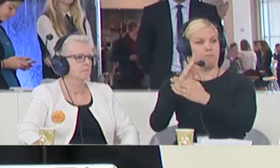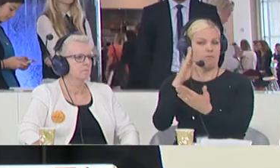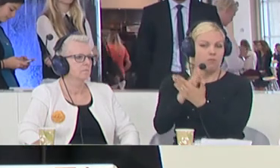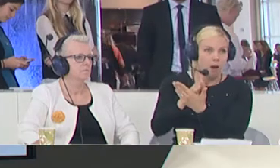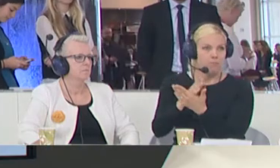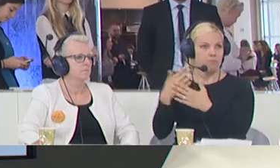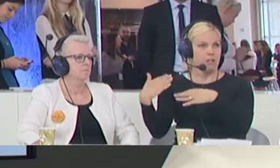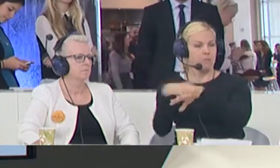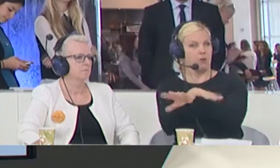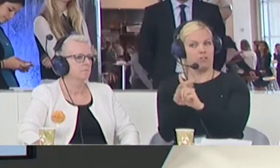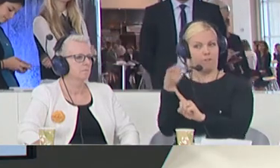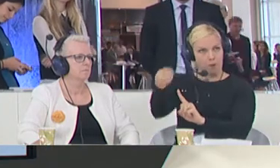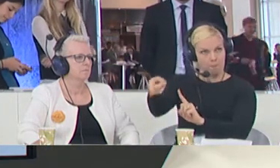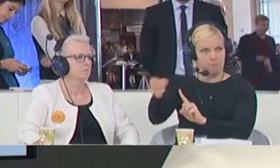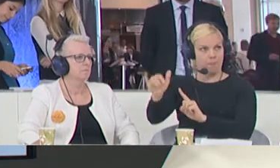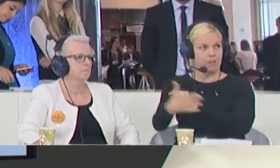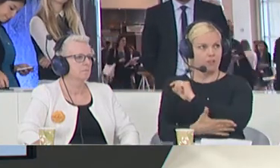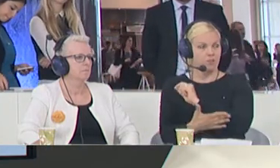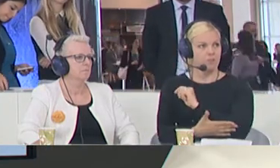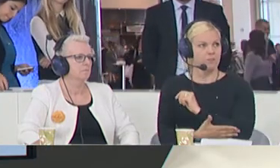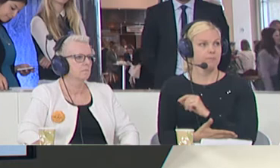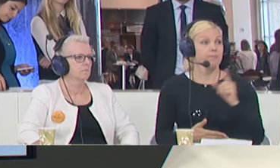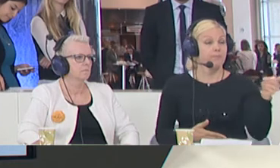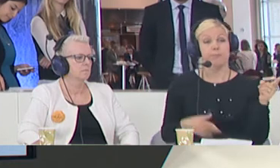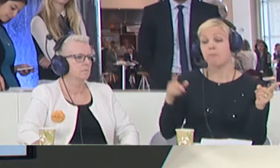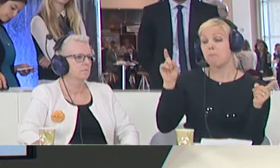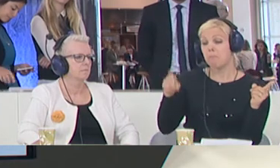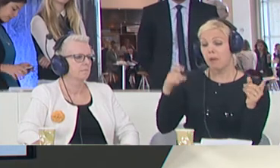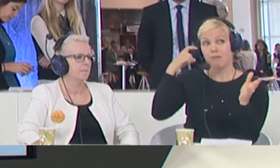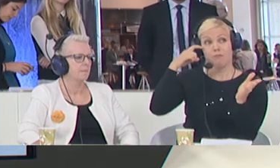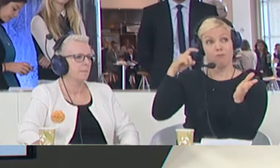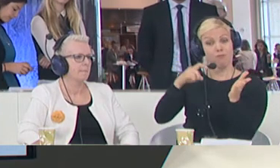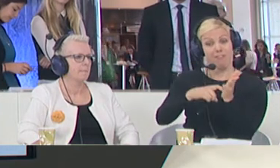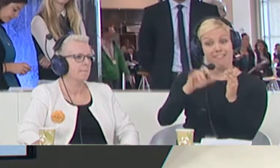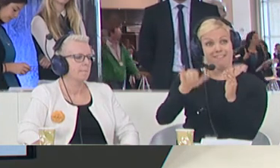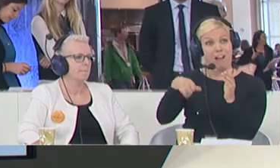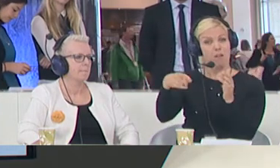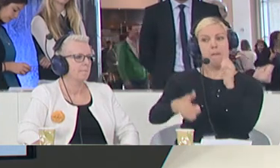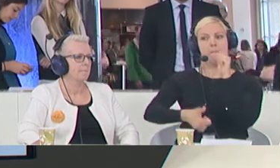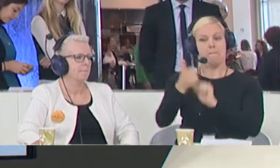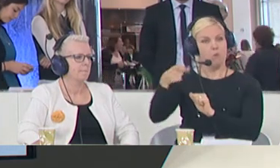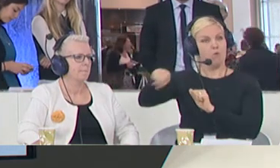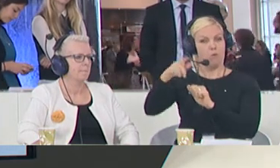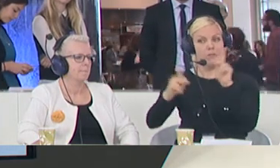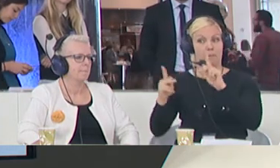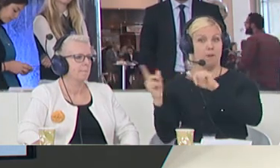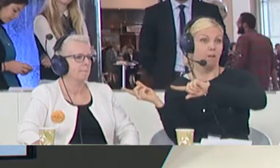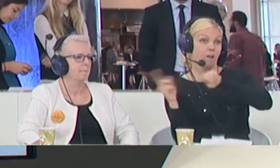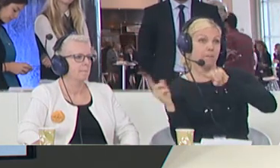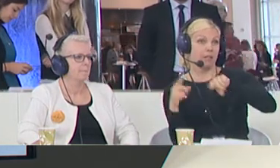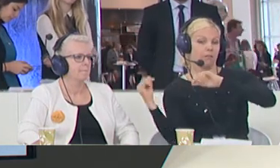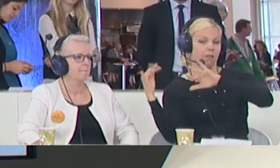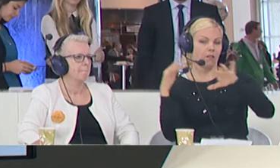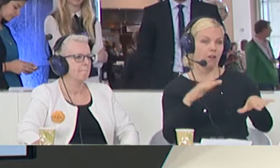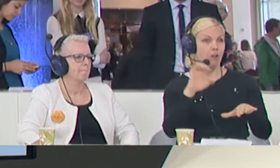I think we need to recognize the fact that the majority of the people reaching Europe right now are refugees. They're fleeing for their life, they're fleeing